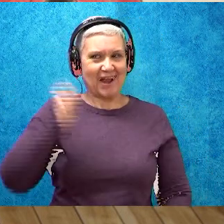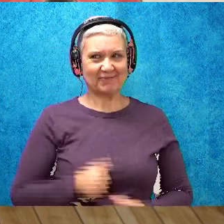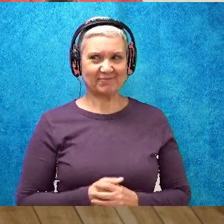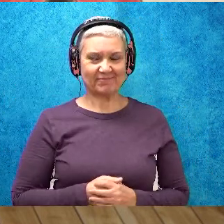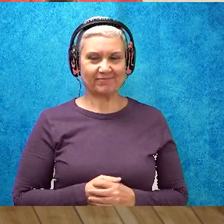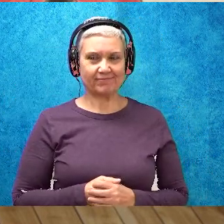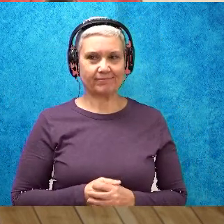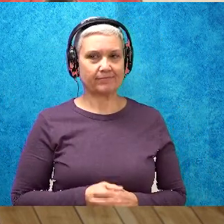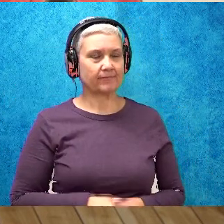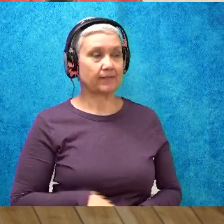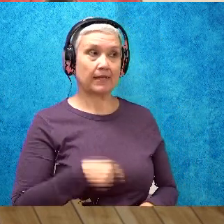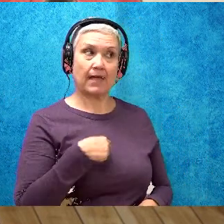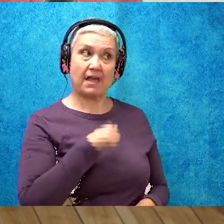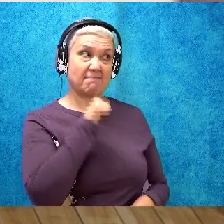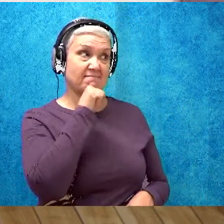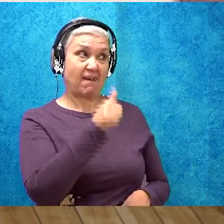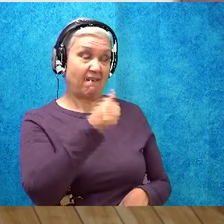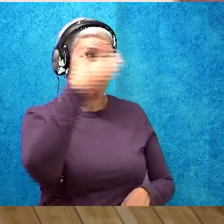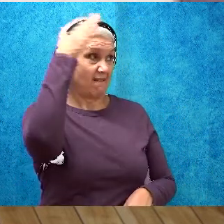not a hat.